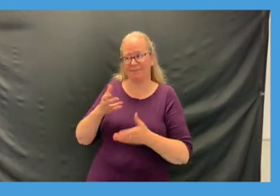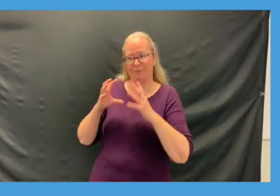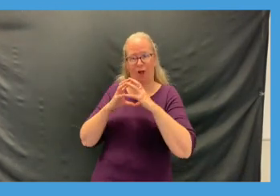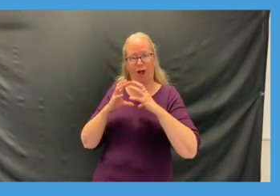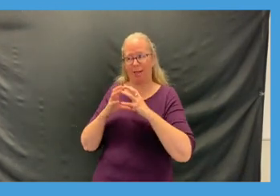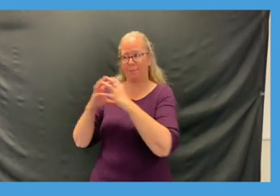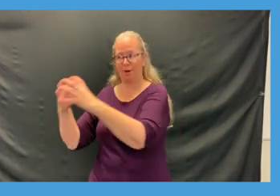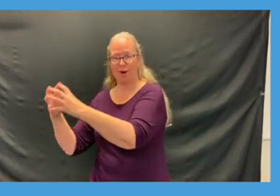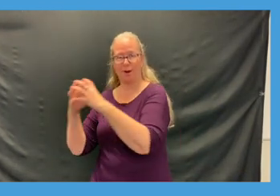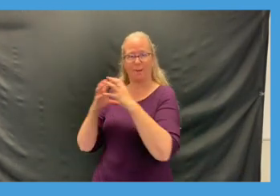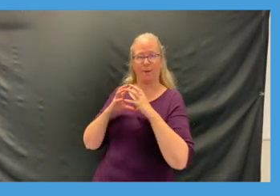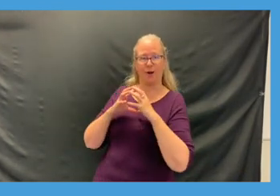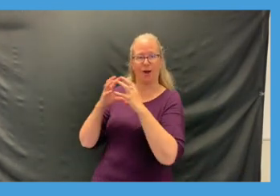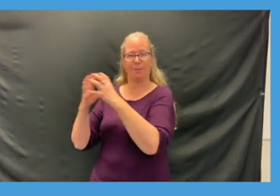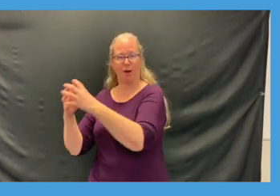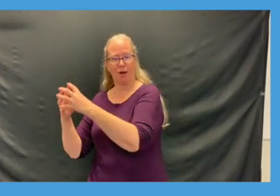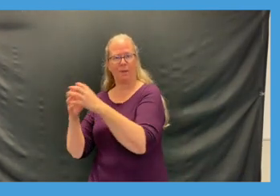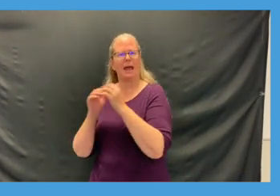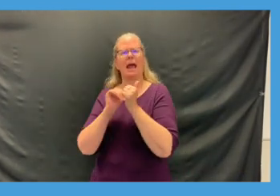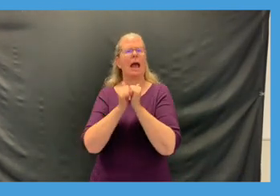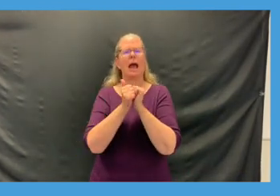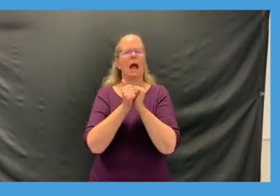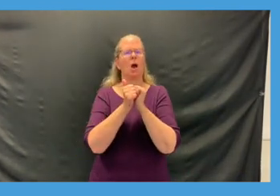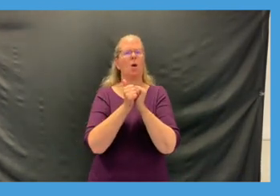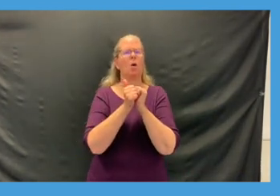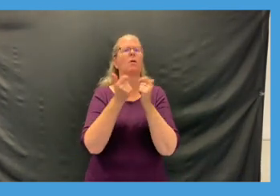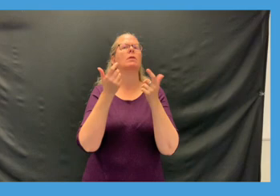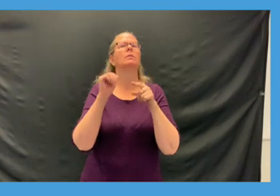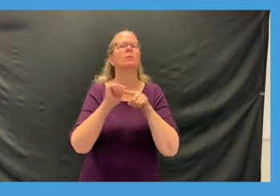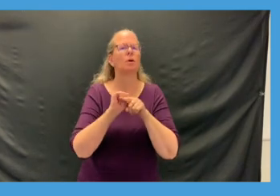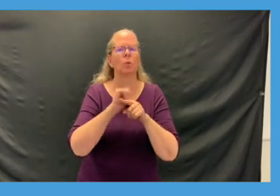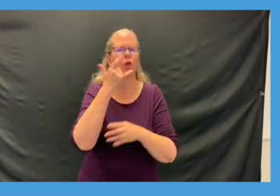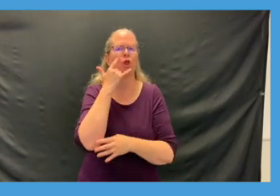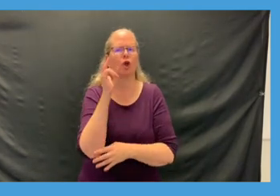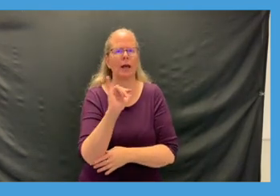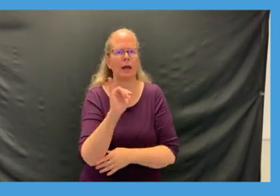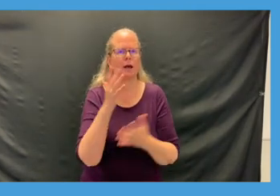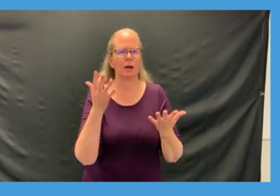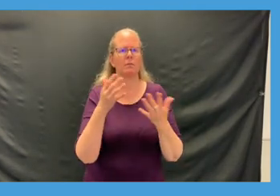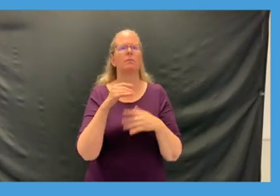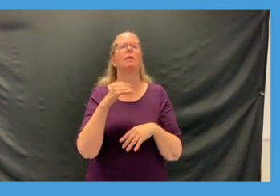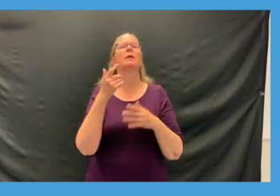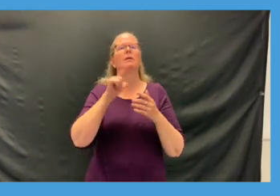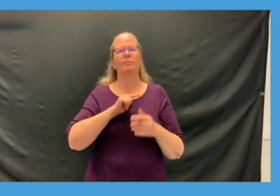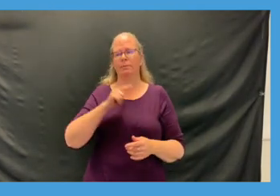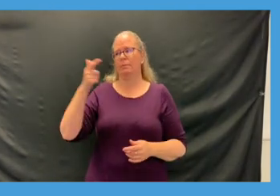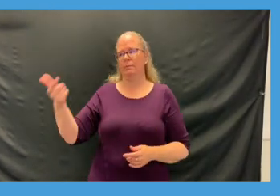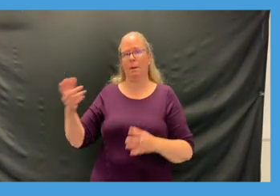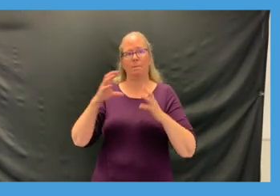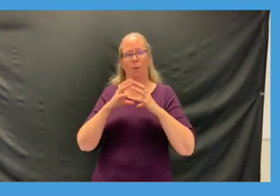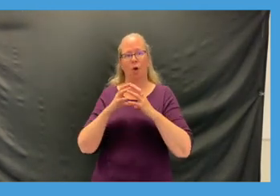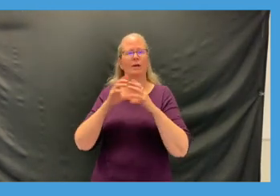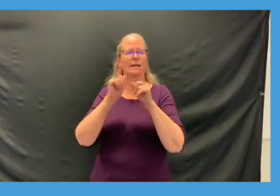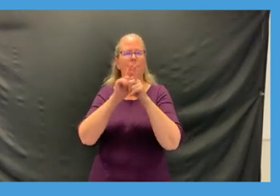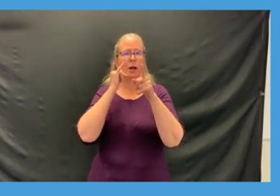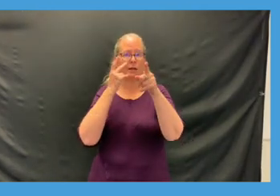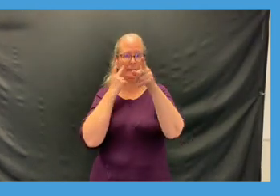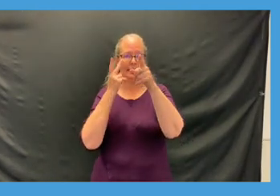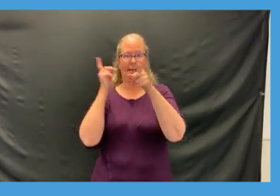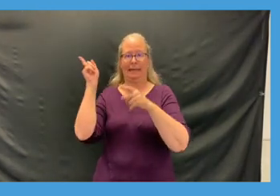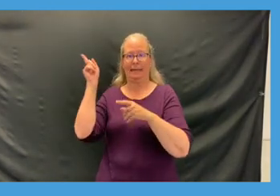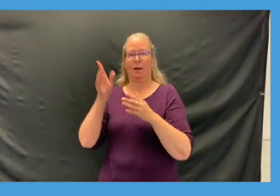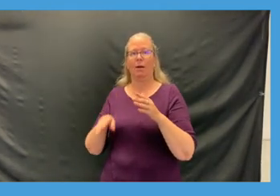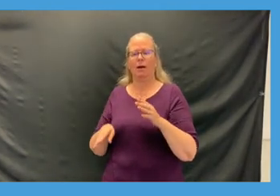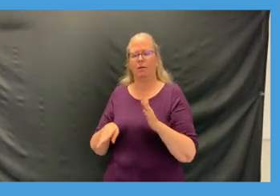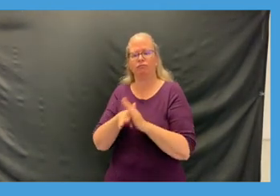forth with them like this and you'll pass it to them but if you don't you're gonna do what I'm gonna do and so what you're gonna do is you're gonna pass the ball